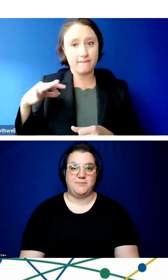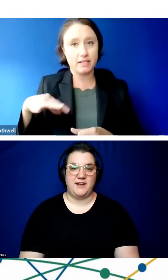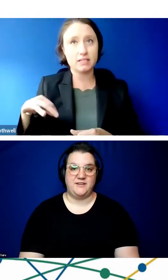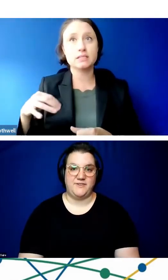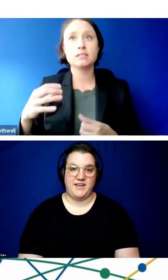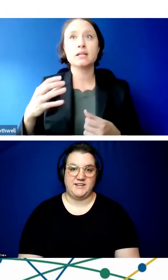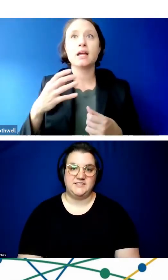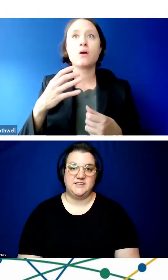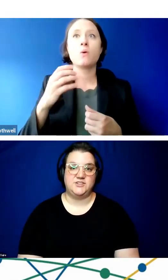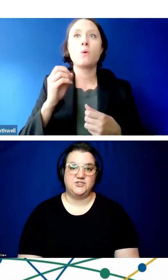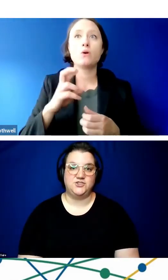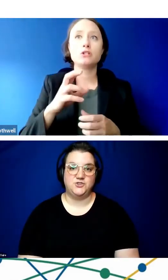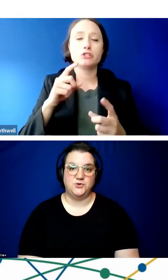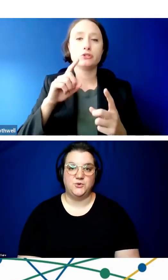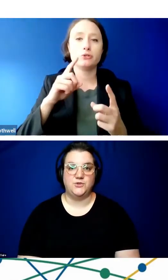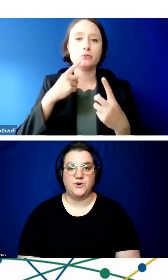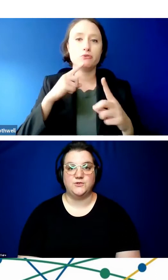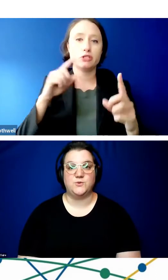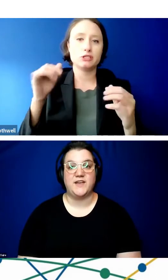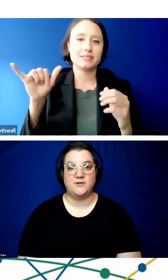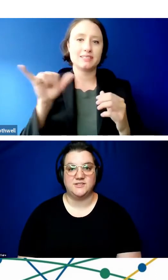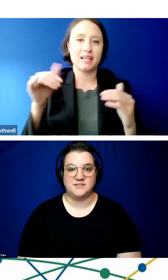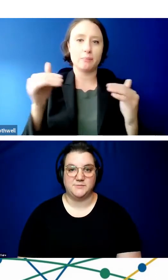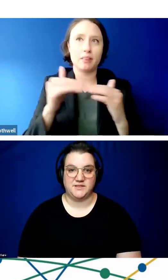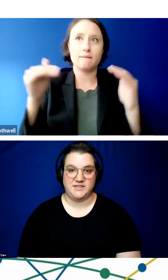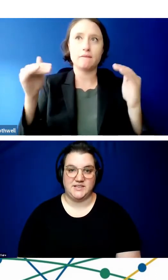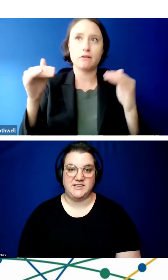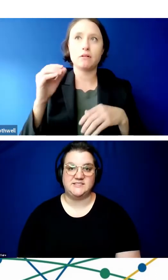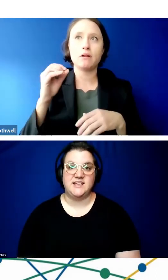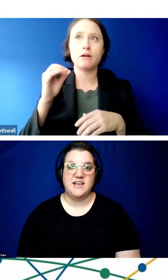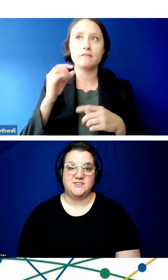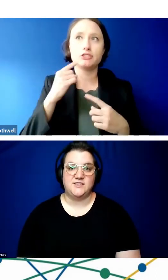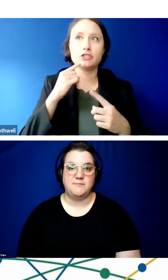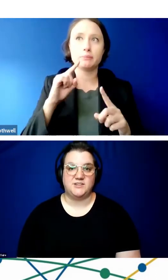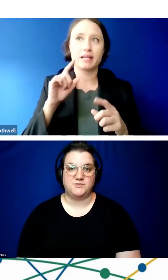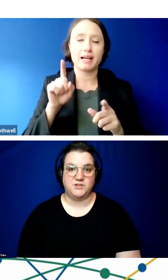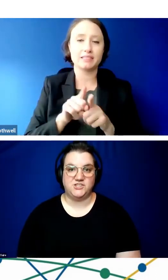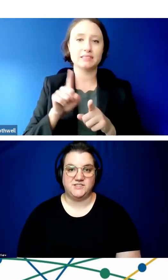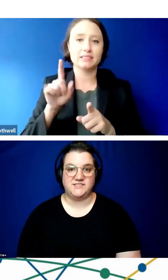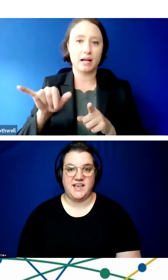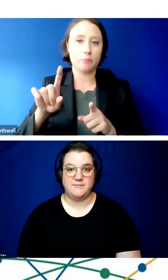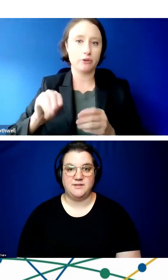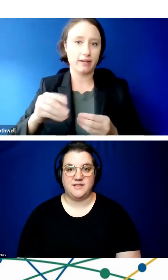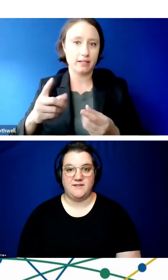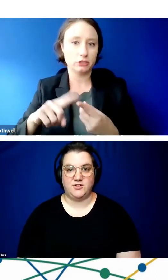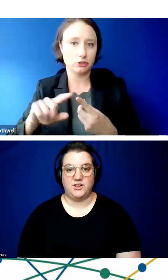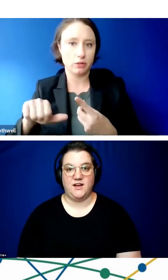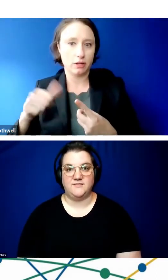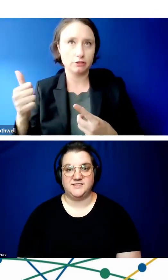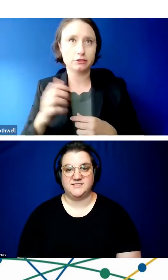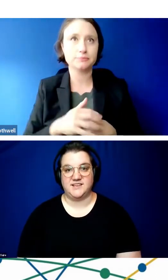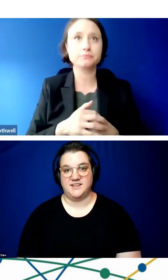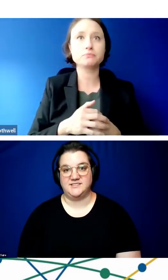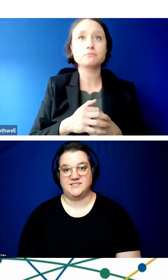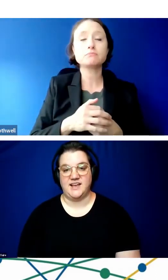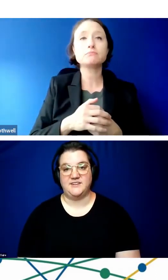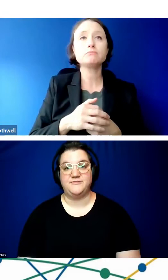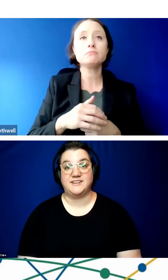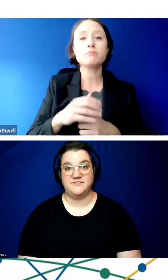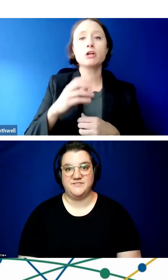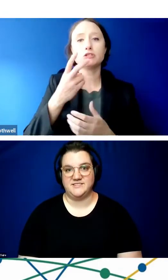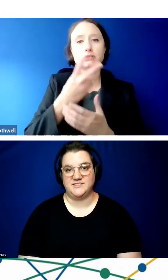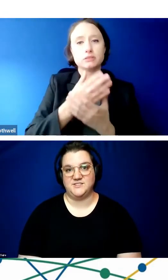results and benefit to those without disabilities. So they must reach the same level of success